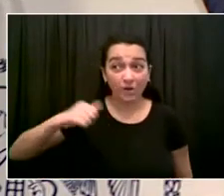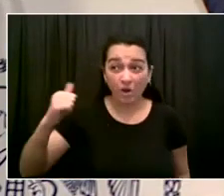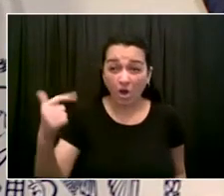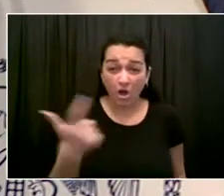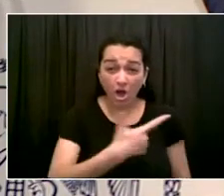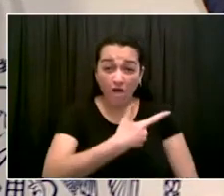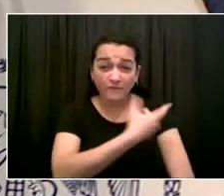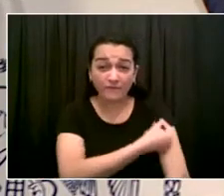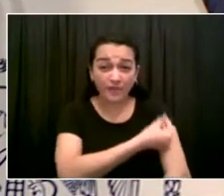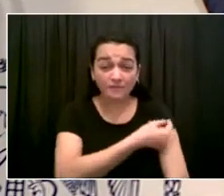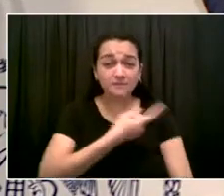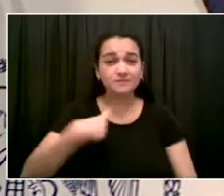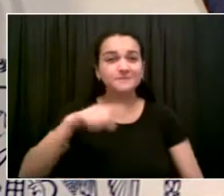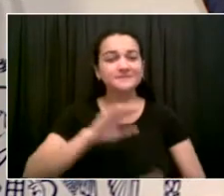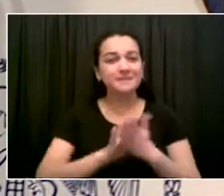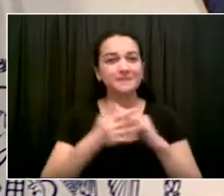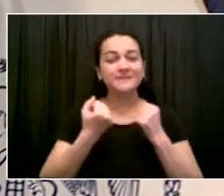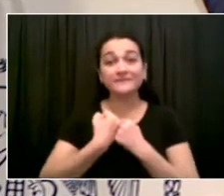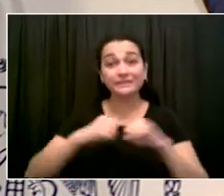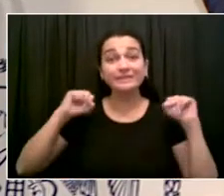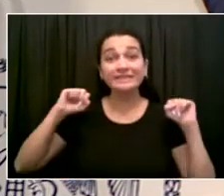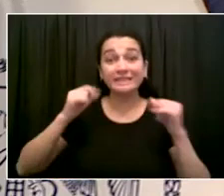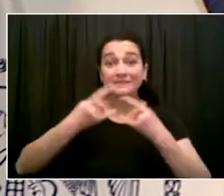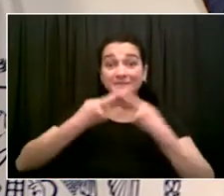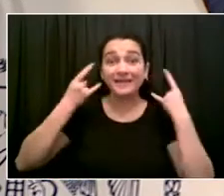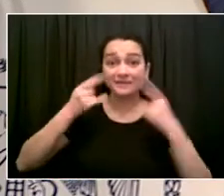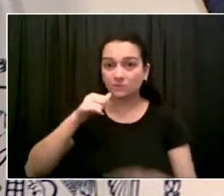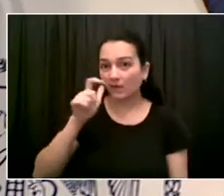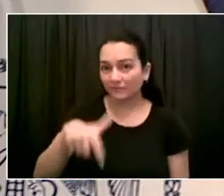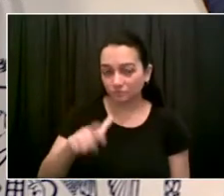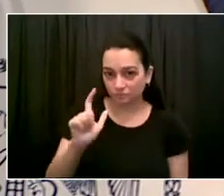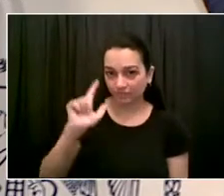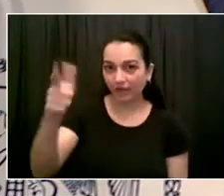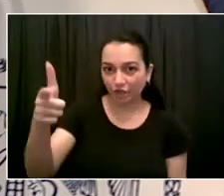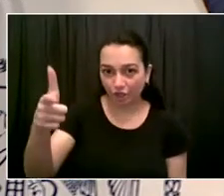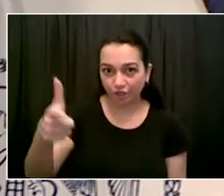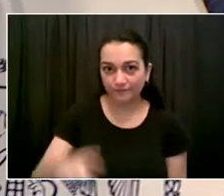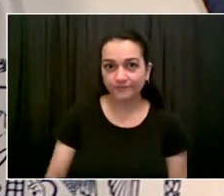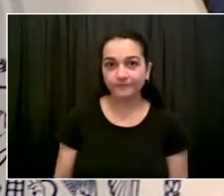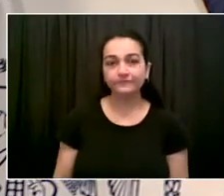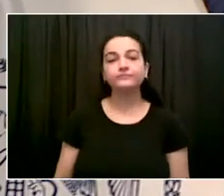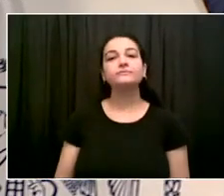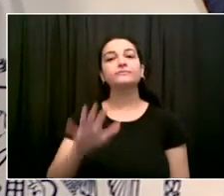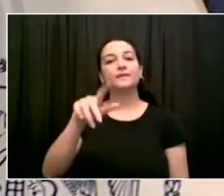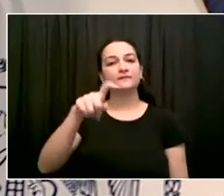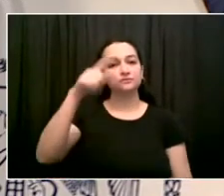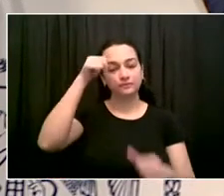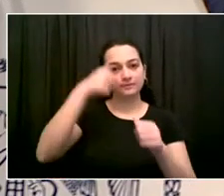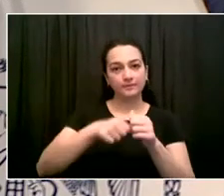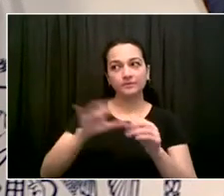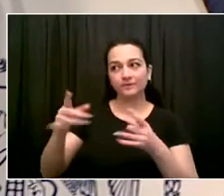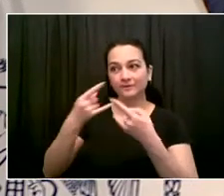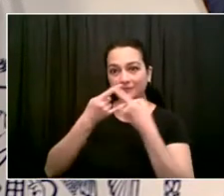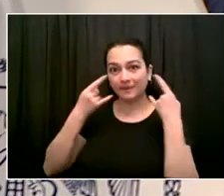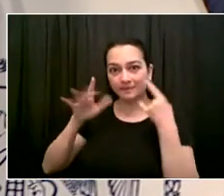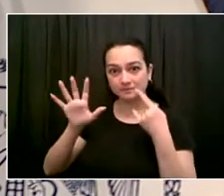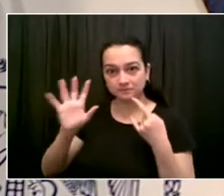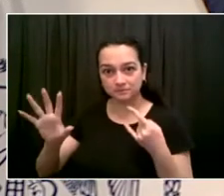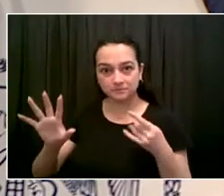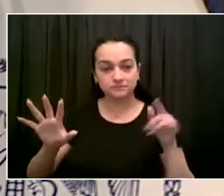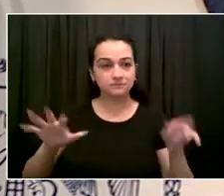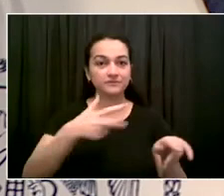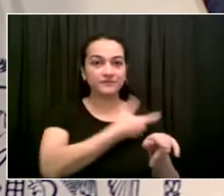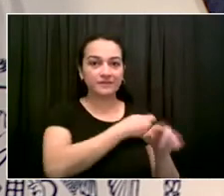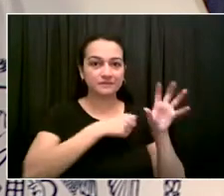is crucial to where we're going strategically. So that's how we set the balance. Go ahead, Derek. And this question may be for